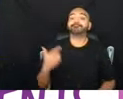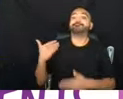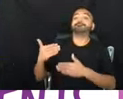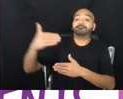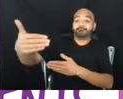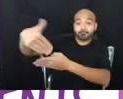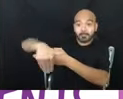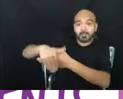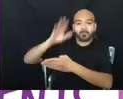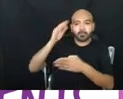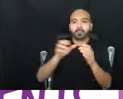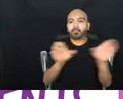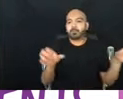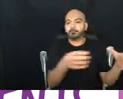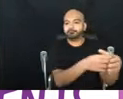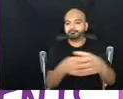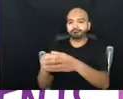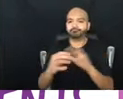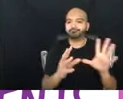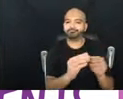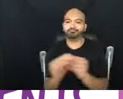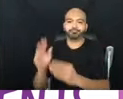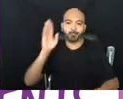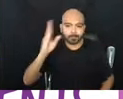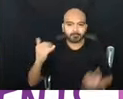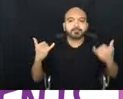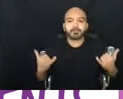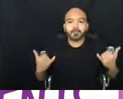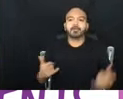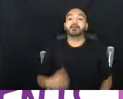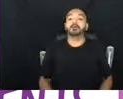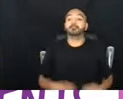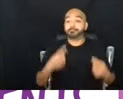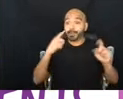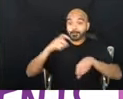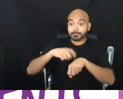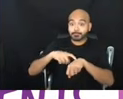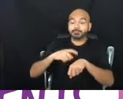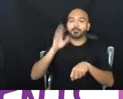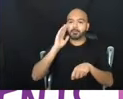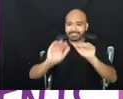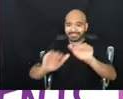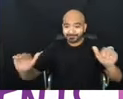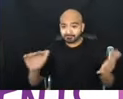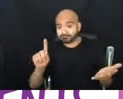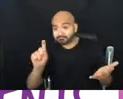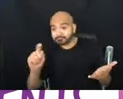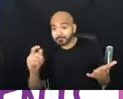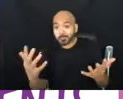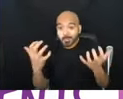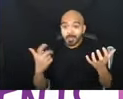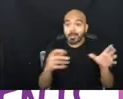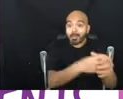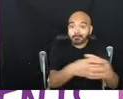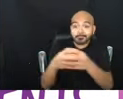break out into groups. Um, and I will ask when we get there, whether people feel like you want to do that.